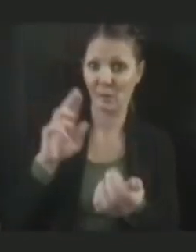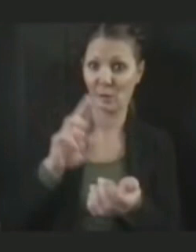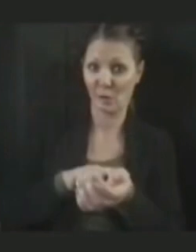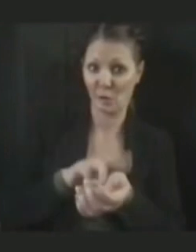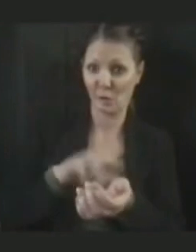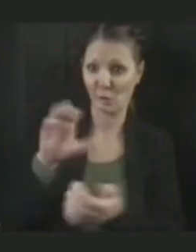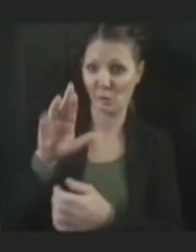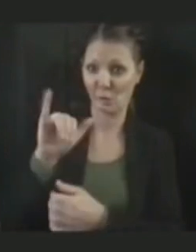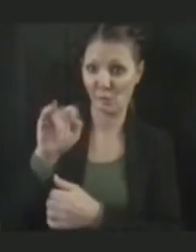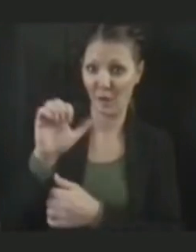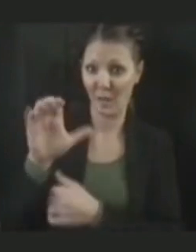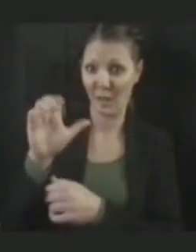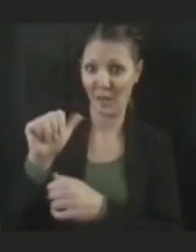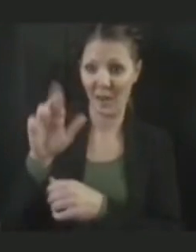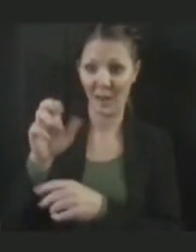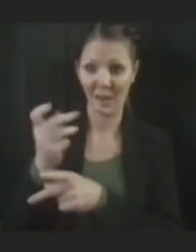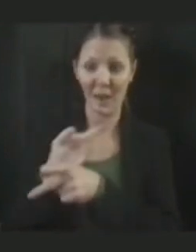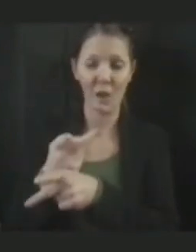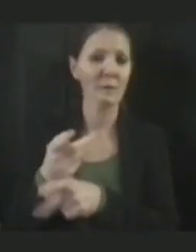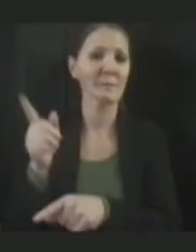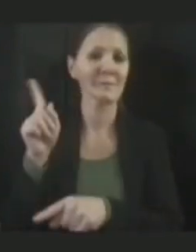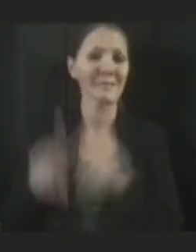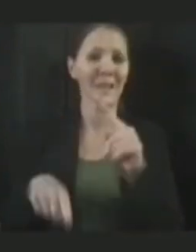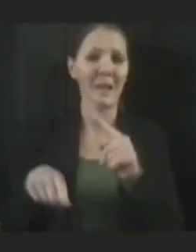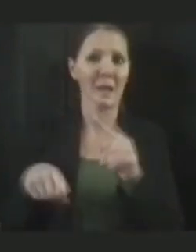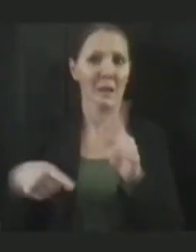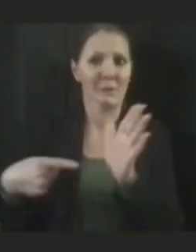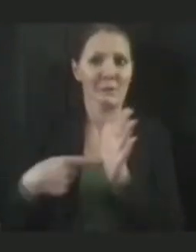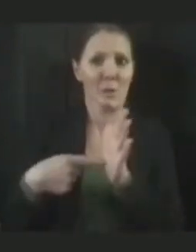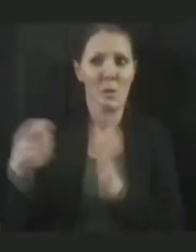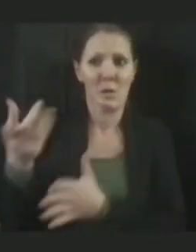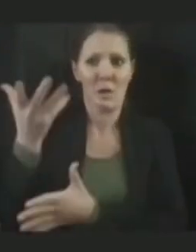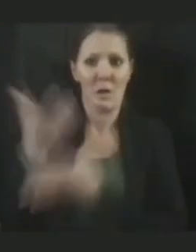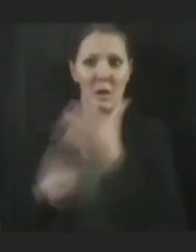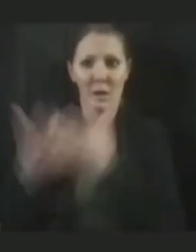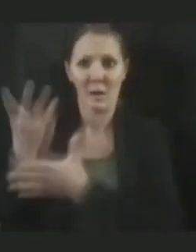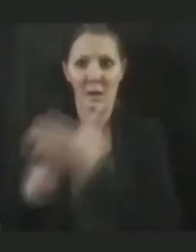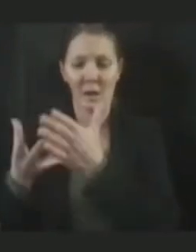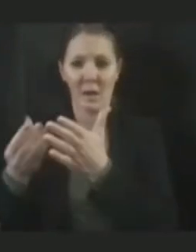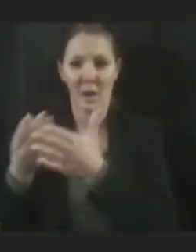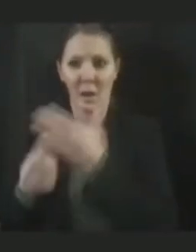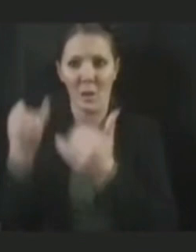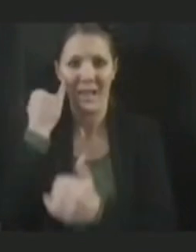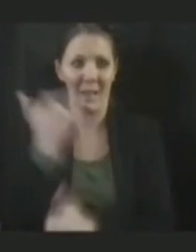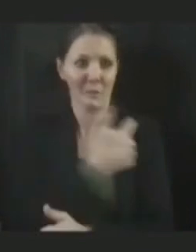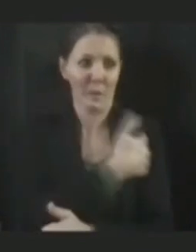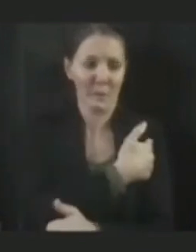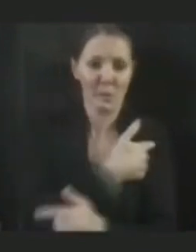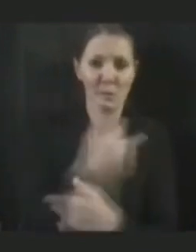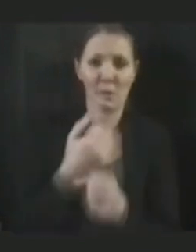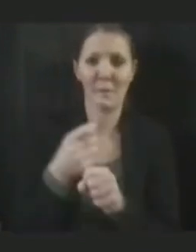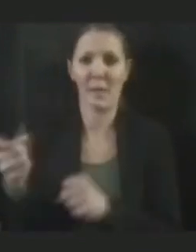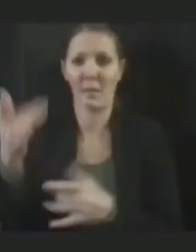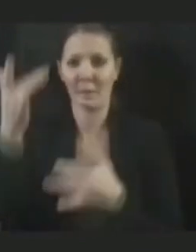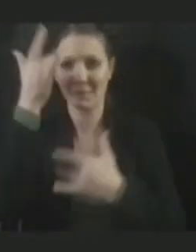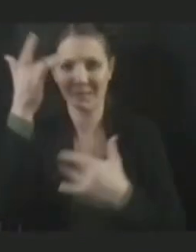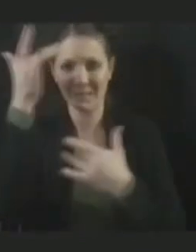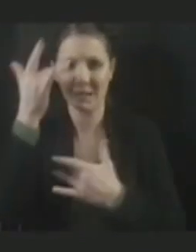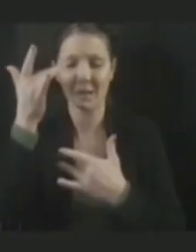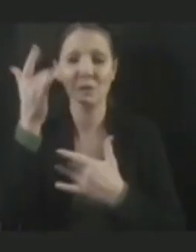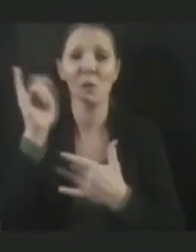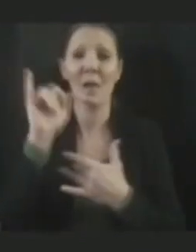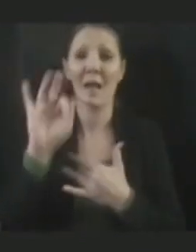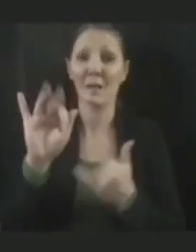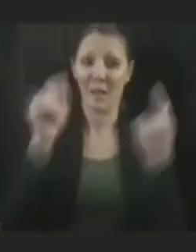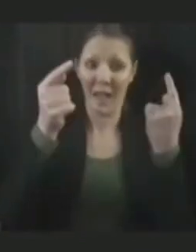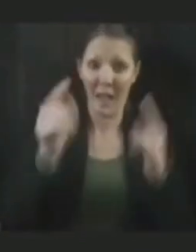to have them out for a day or two following a booster if they have some mild side effects. So if that were to occur, we